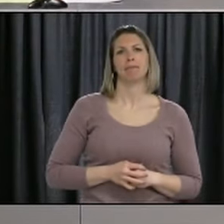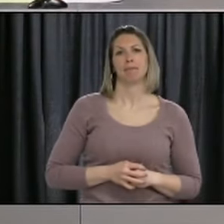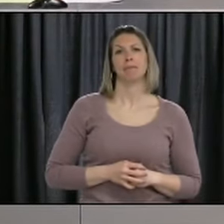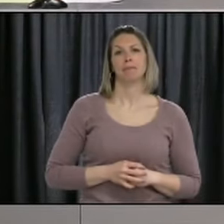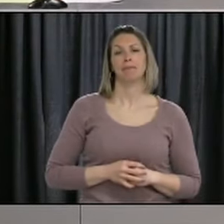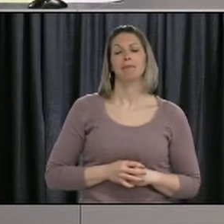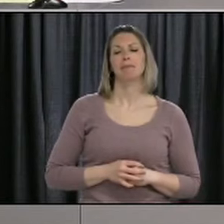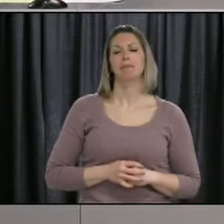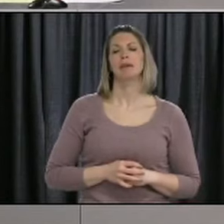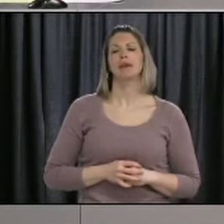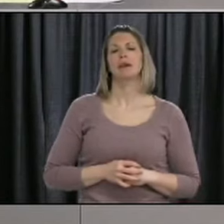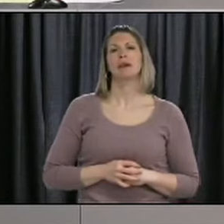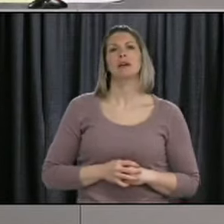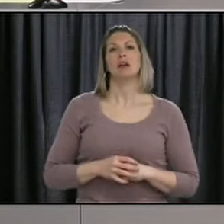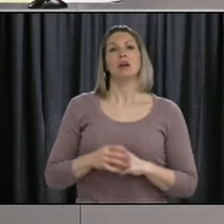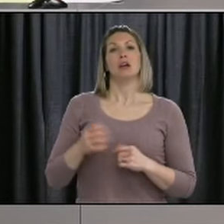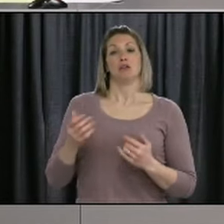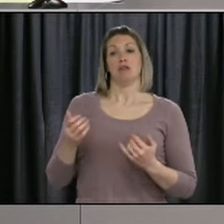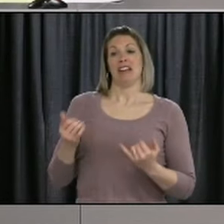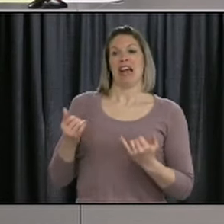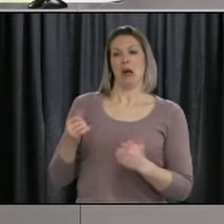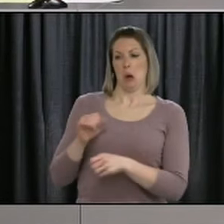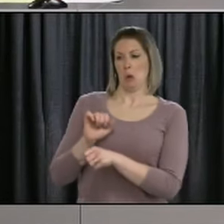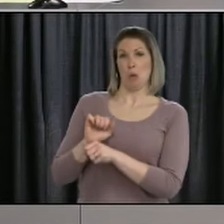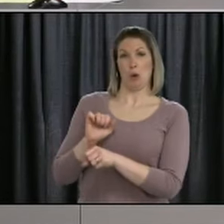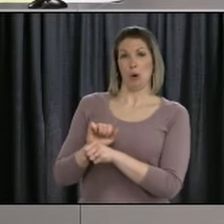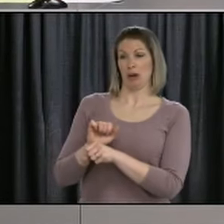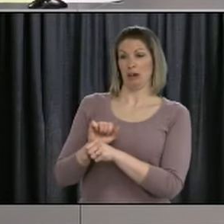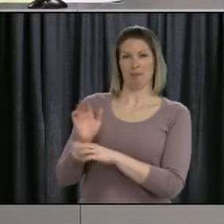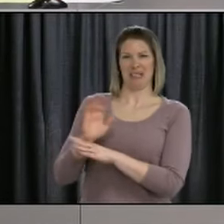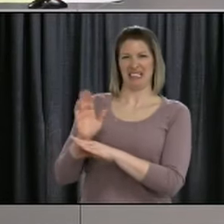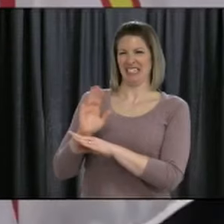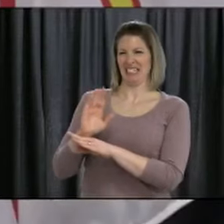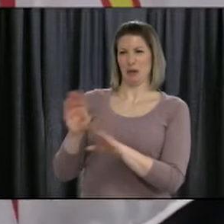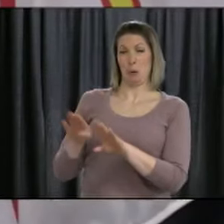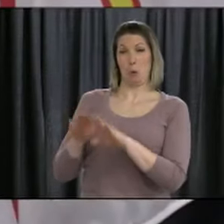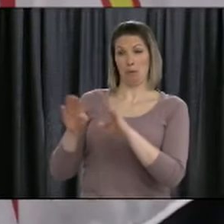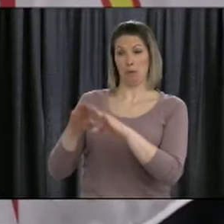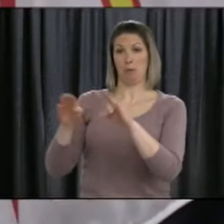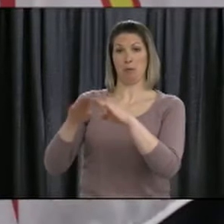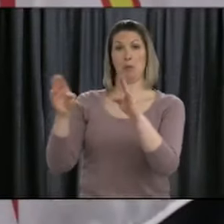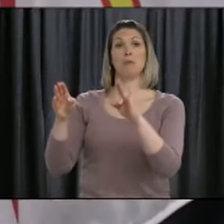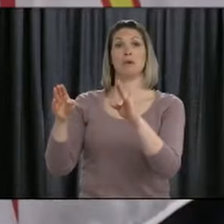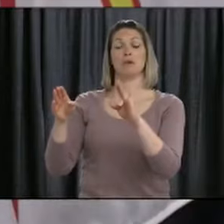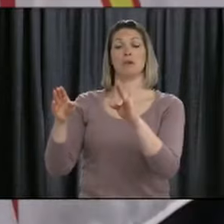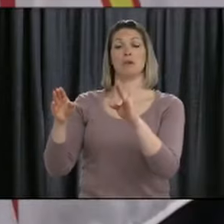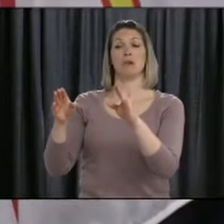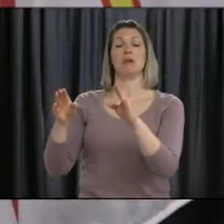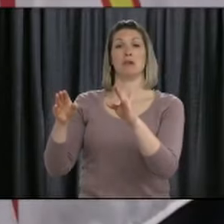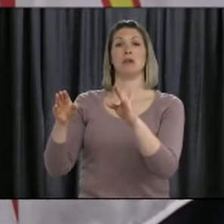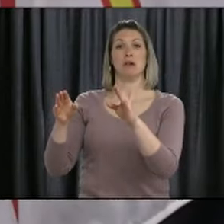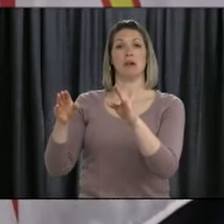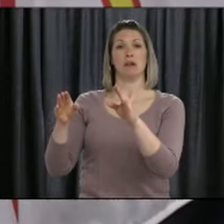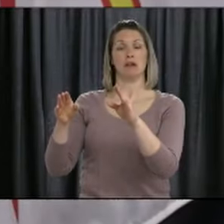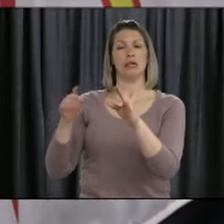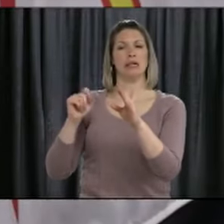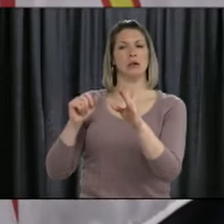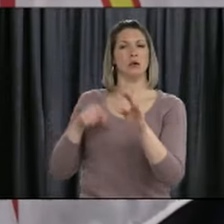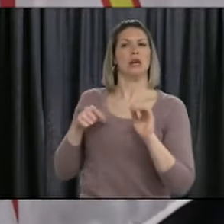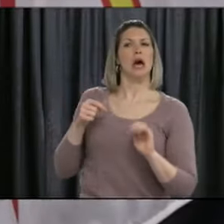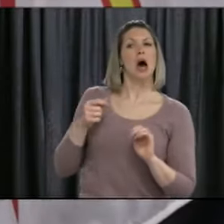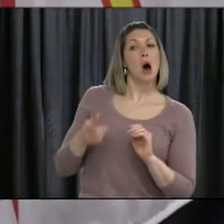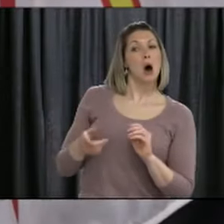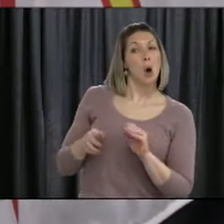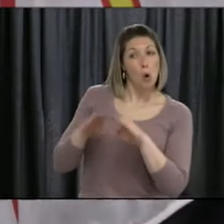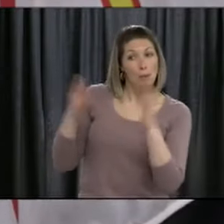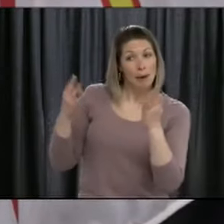back in the workplace, as I mentioned yesterday, and even going back to the previous question is once you add the complexity of the